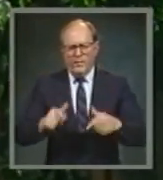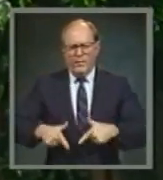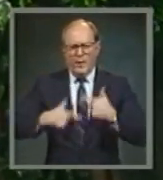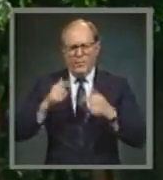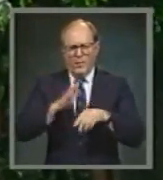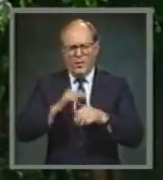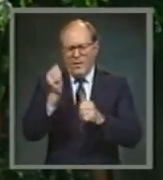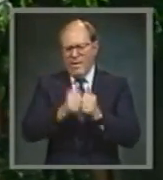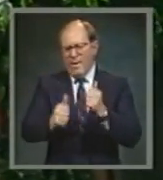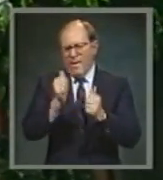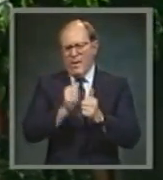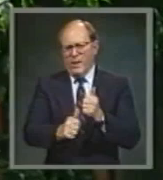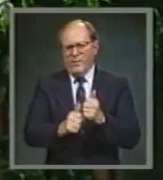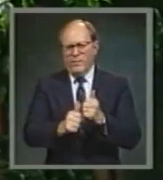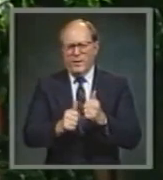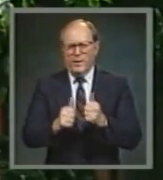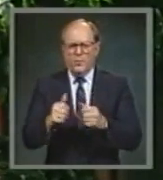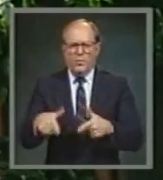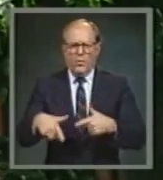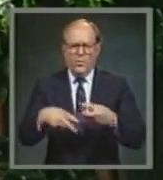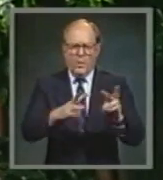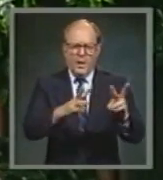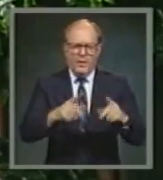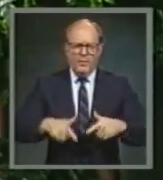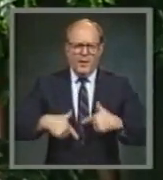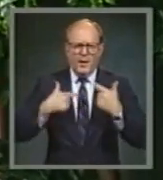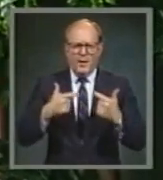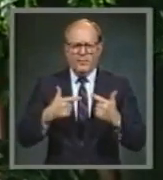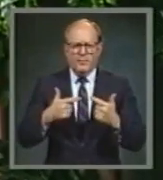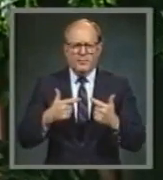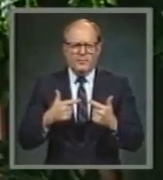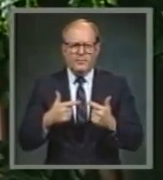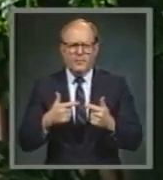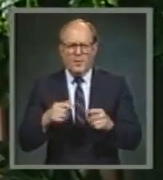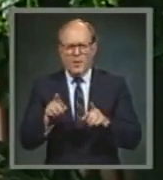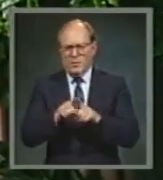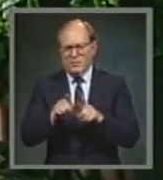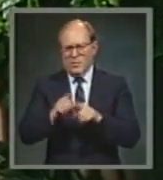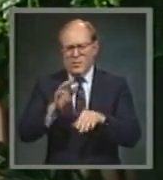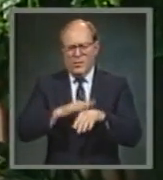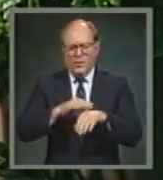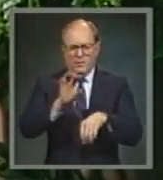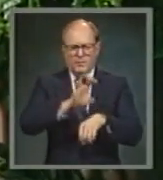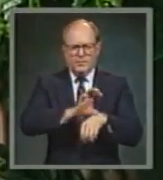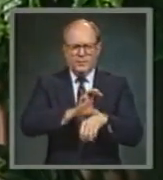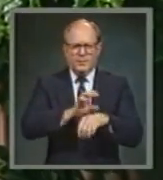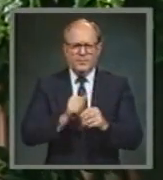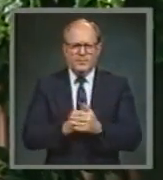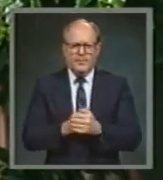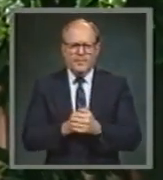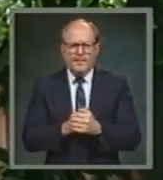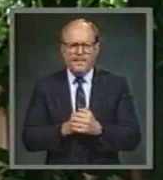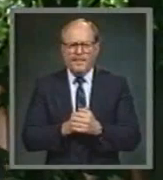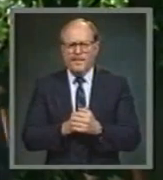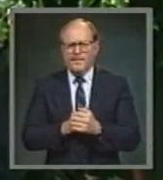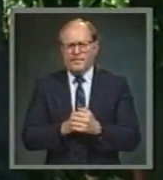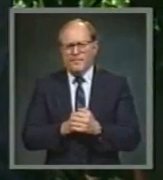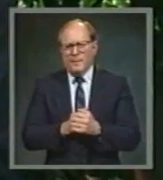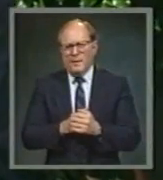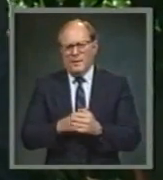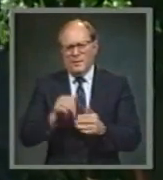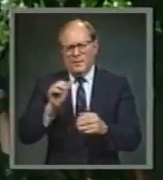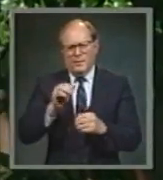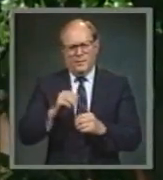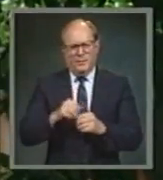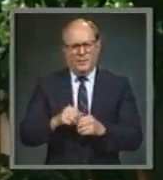every segment of our society, even on the church. Well, as in any